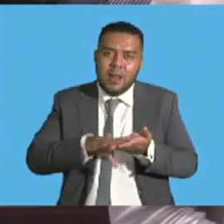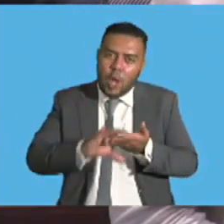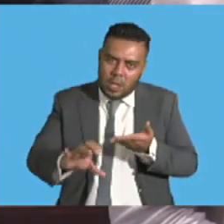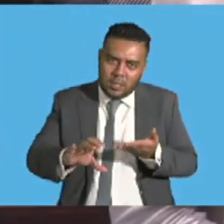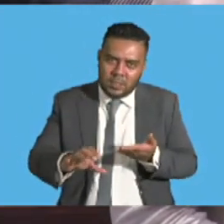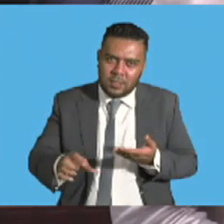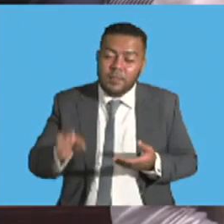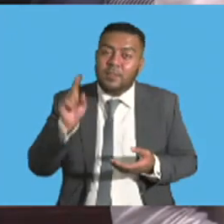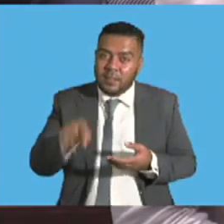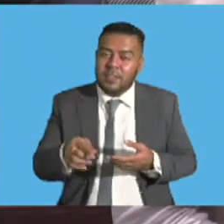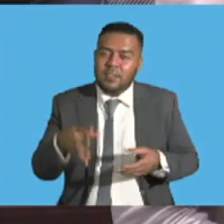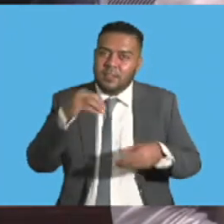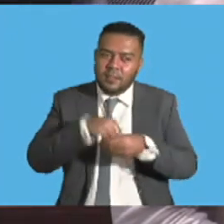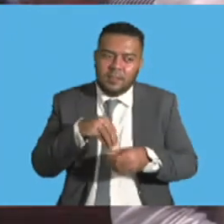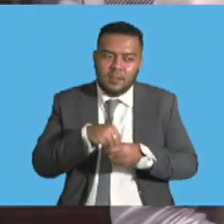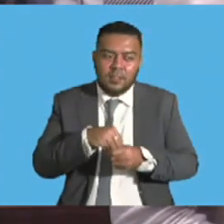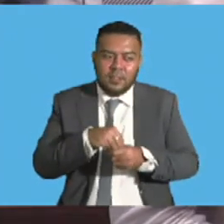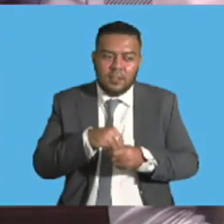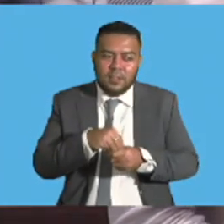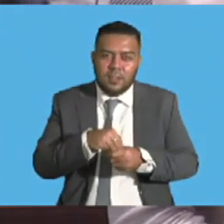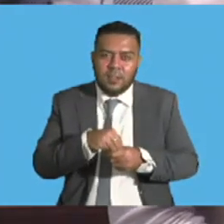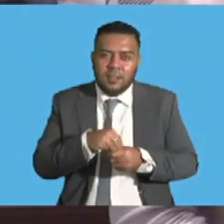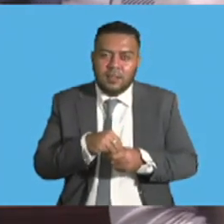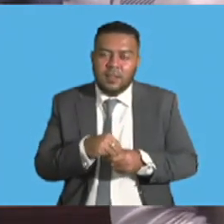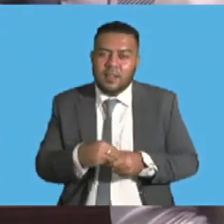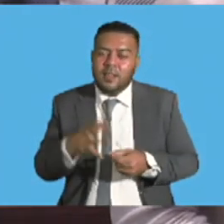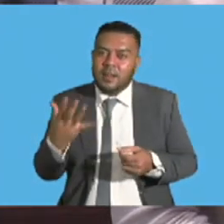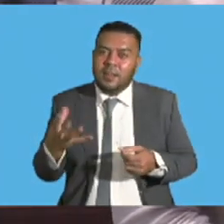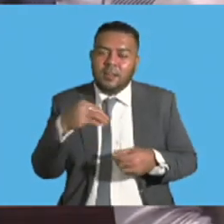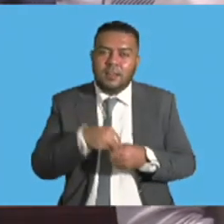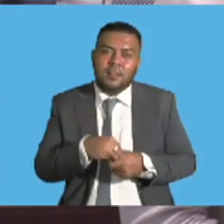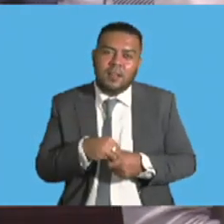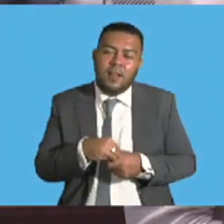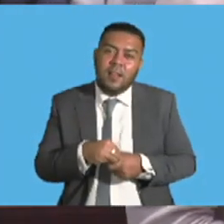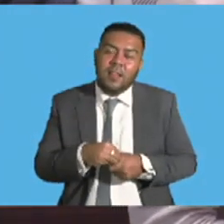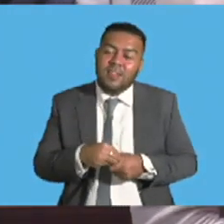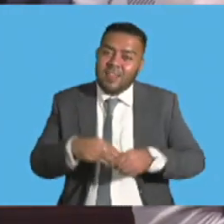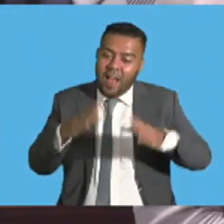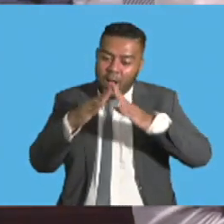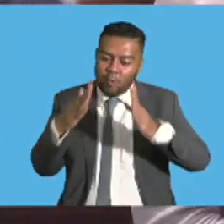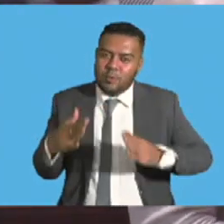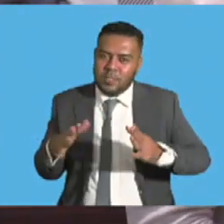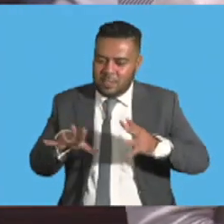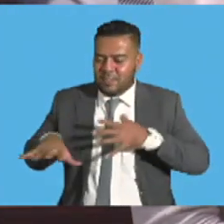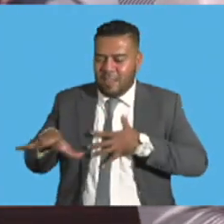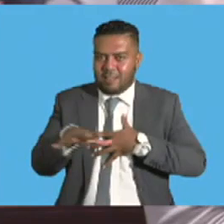These figures indicate that there are significant investments being made in the housing sector.